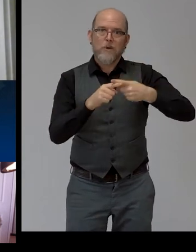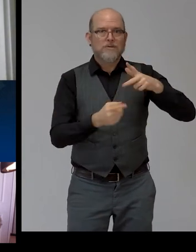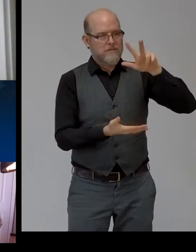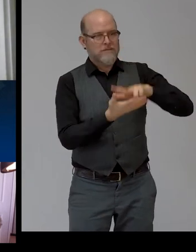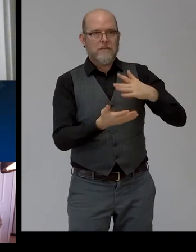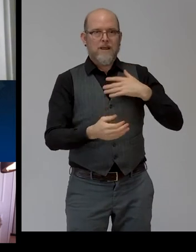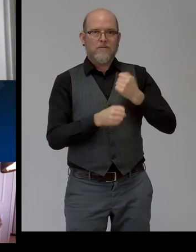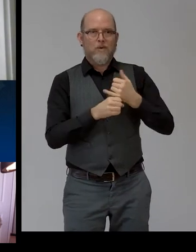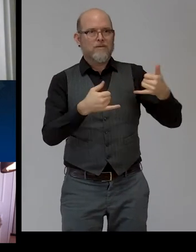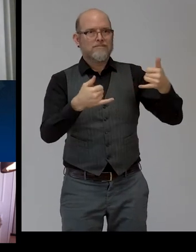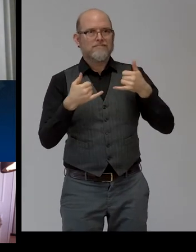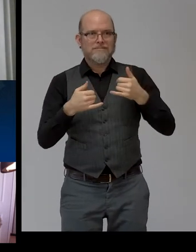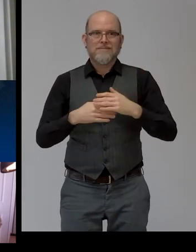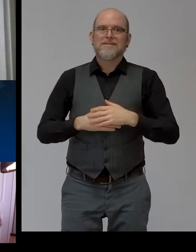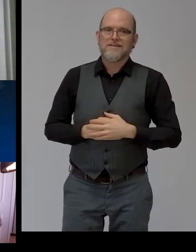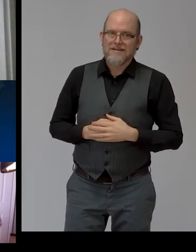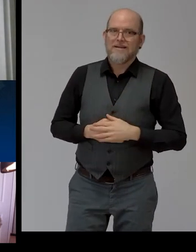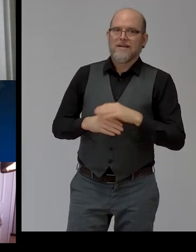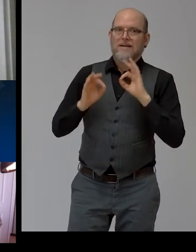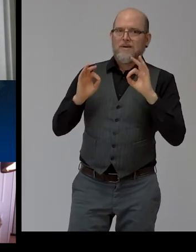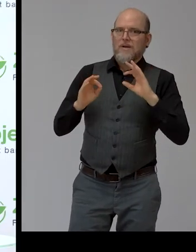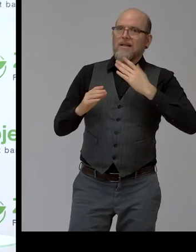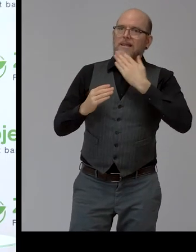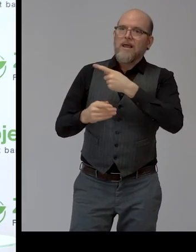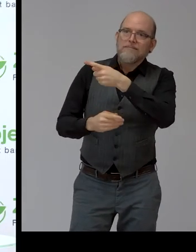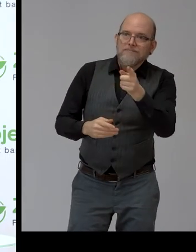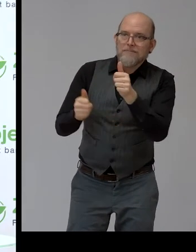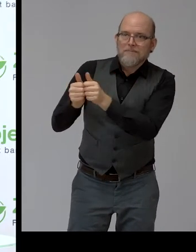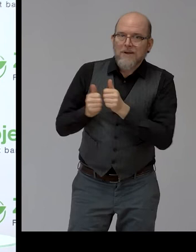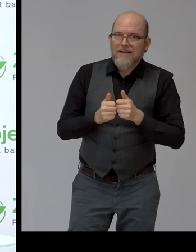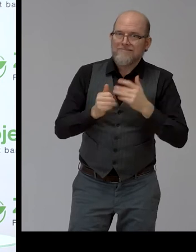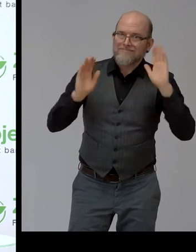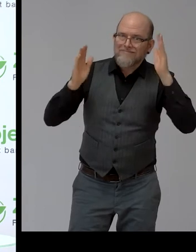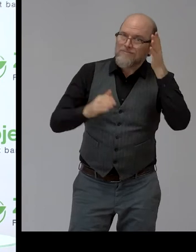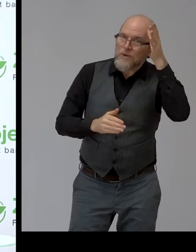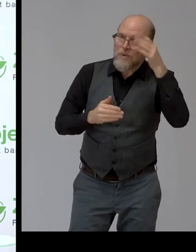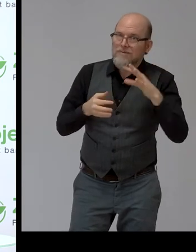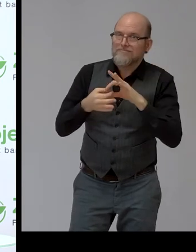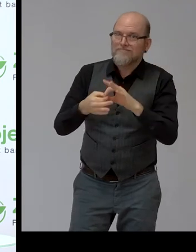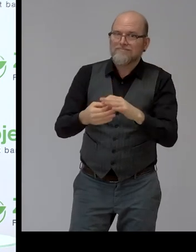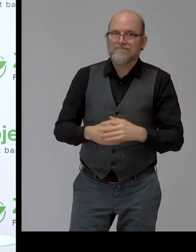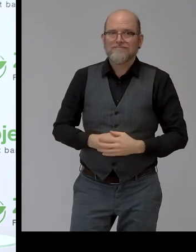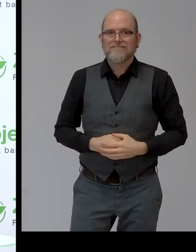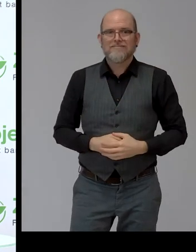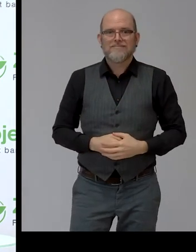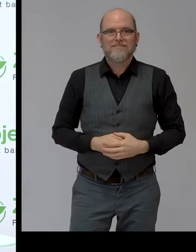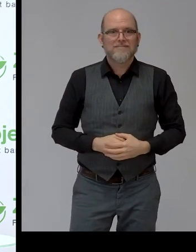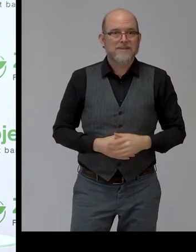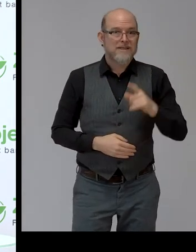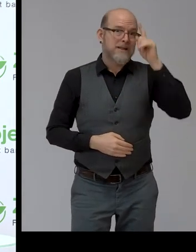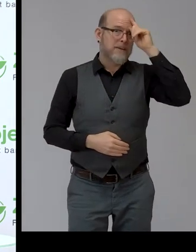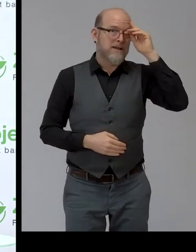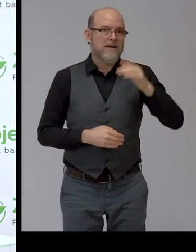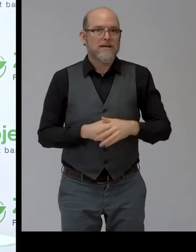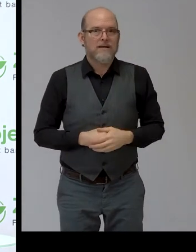on disability inclusion in Bangladesh. Thank you. Thank you, Mautesa. Thank We go to Germany, to AFB. Nicole, please.